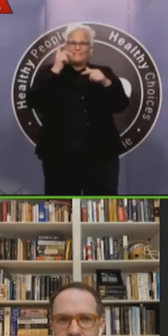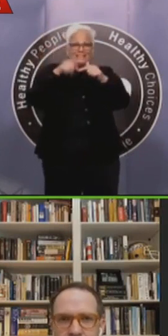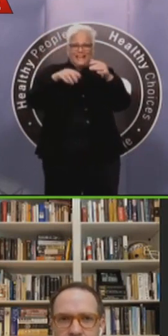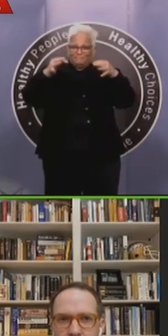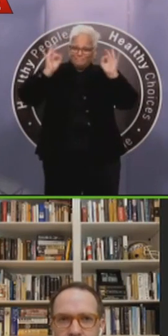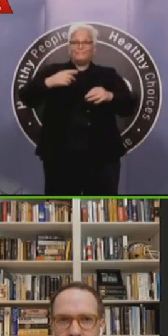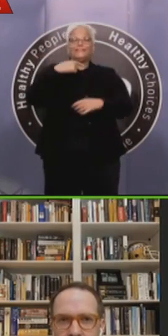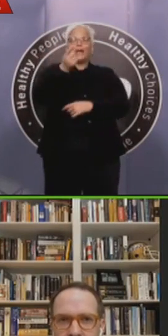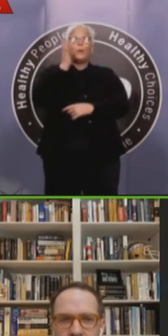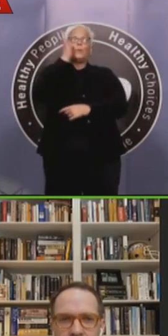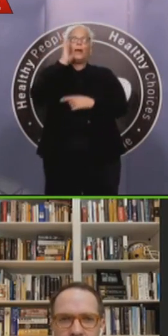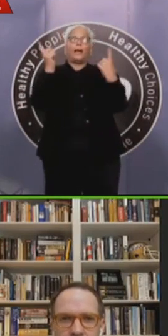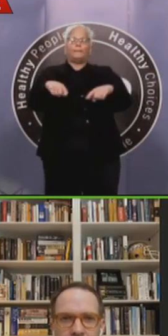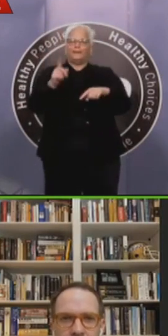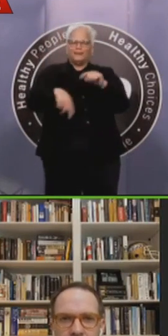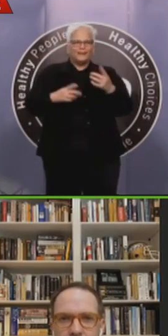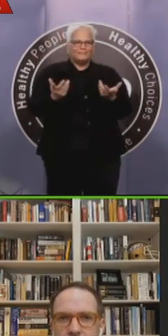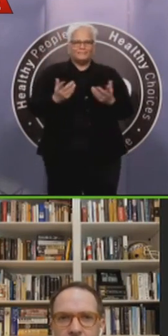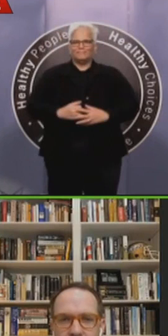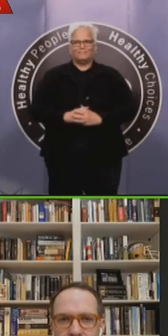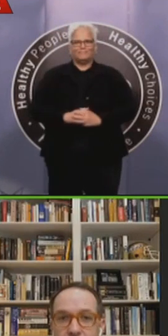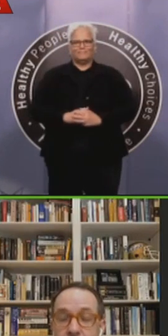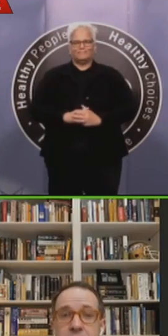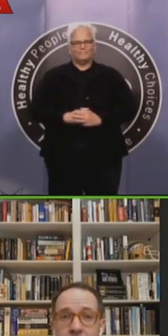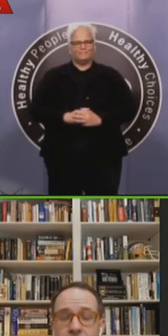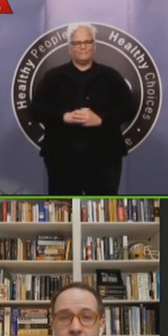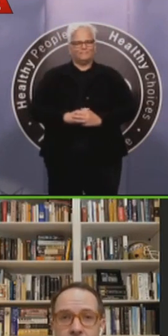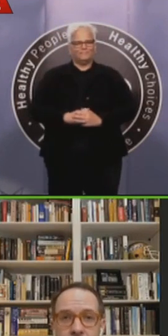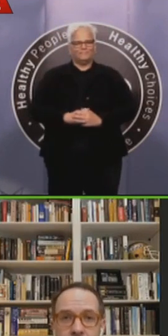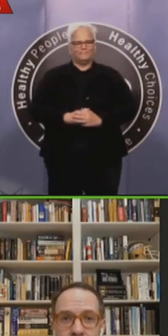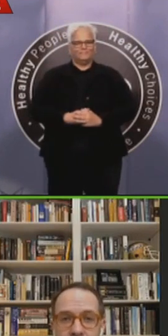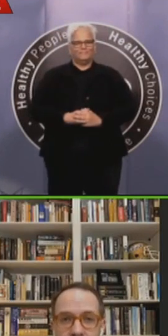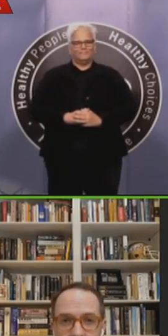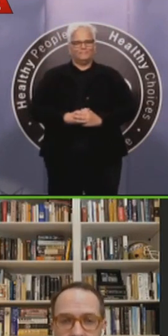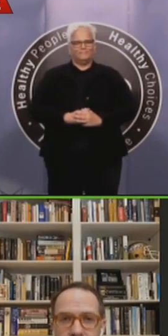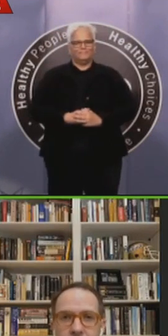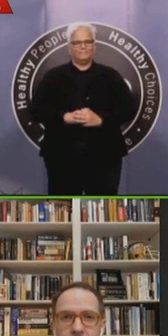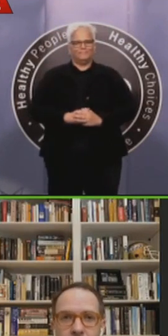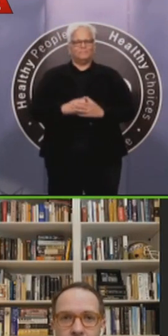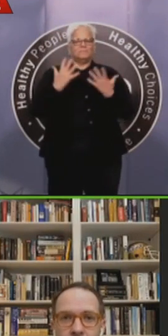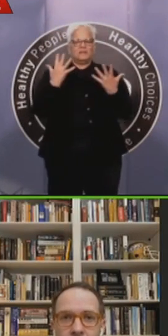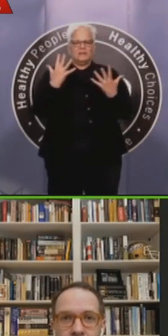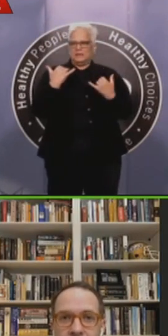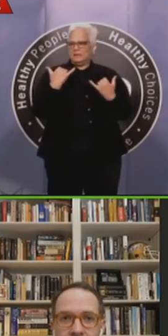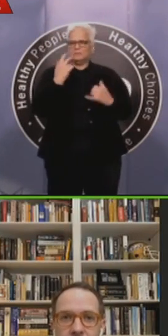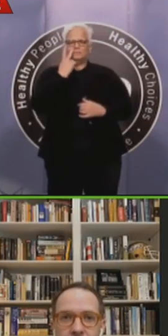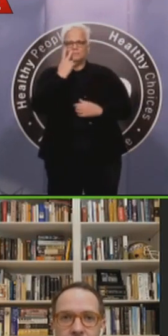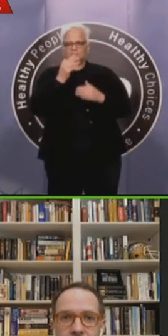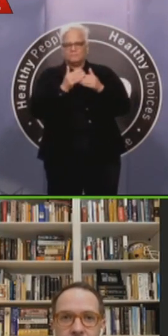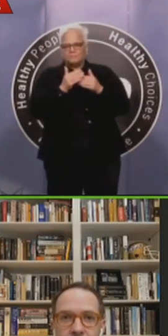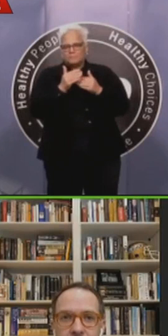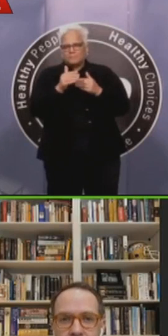are in place through April 30th. Uh, and we'll get through this month and, and visit with the health department on where they